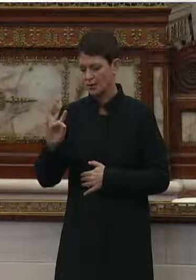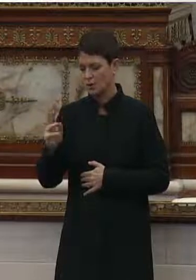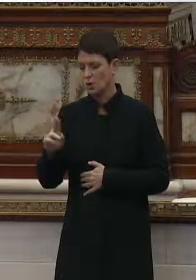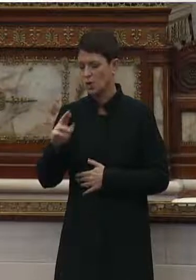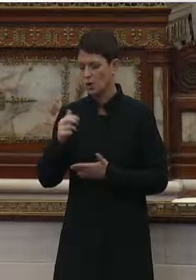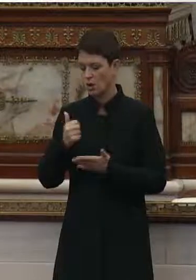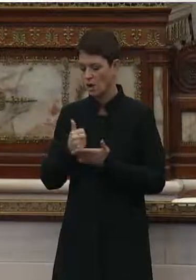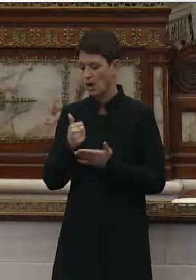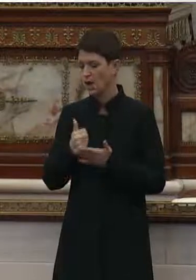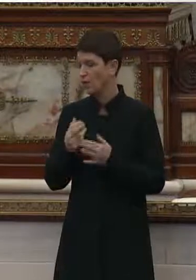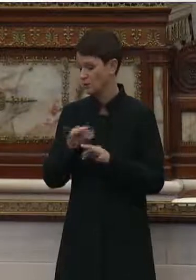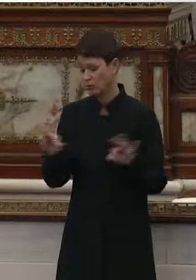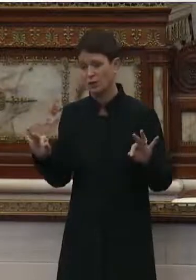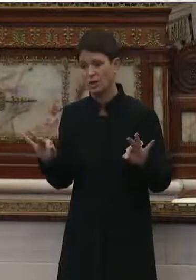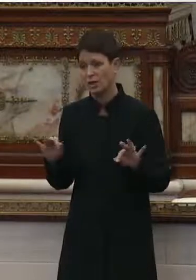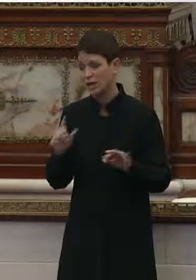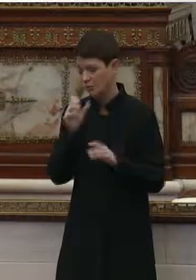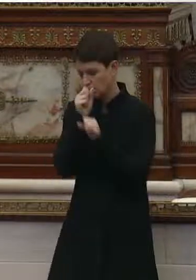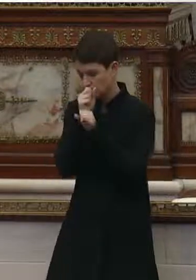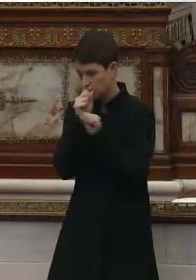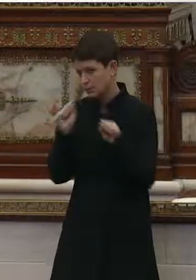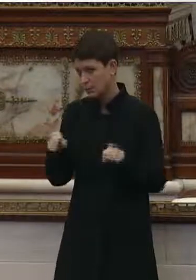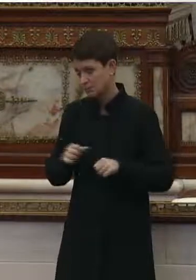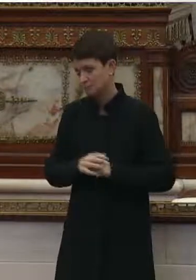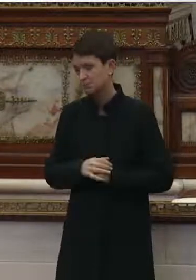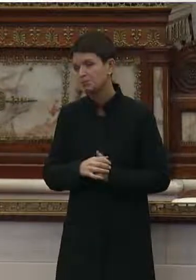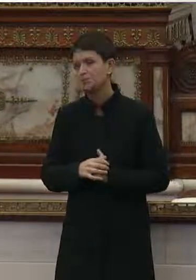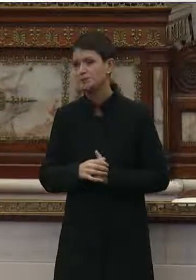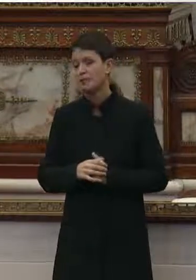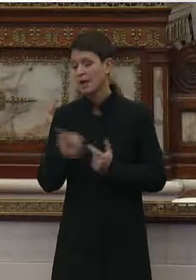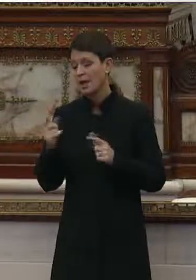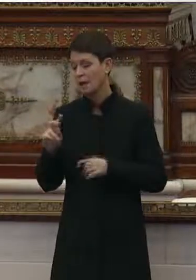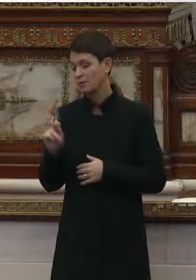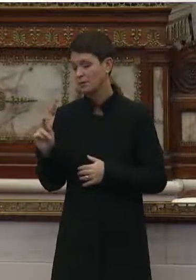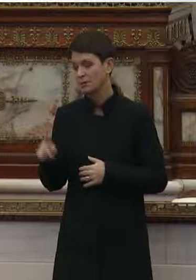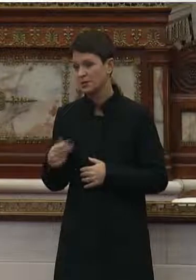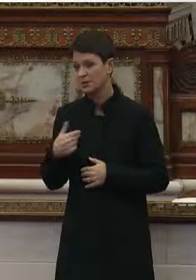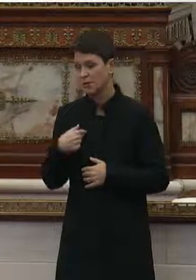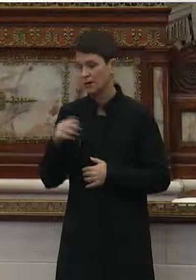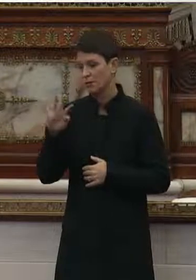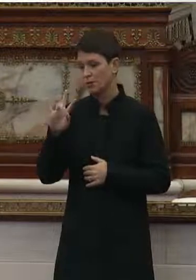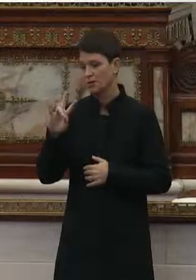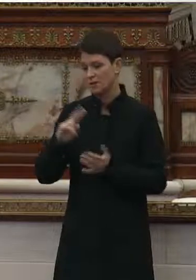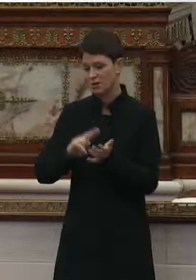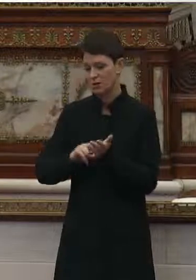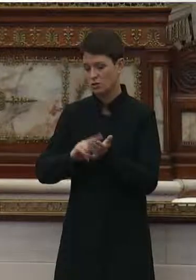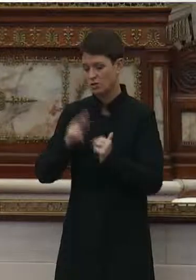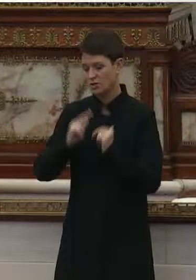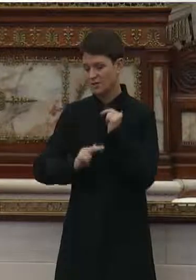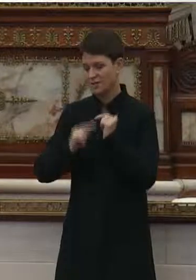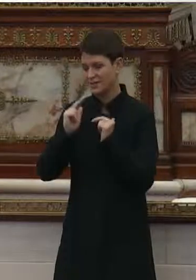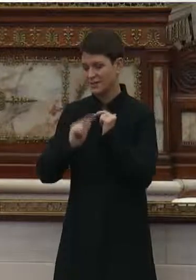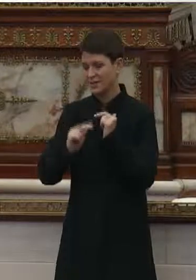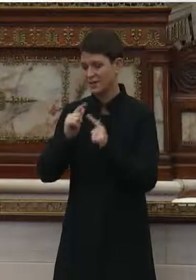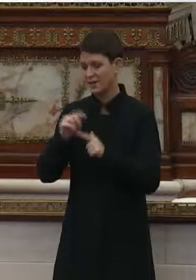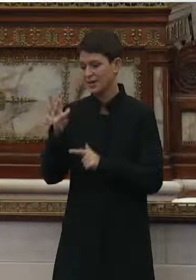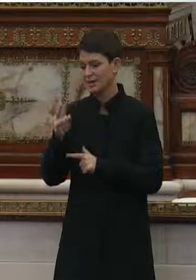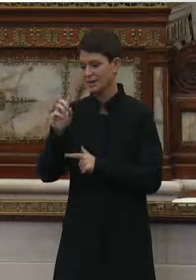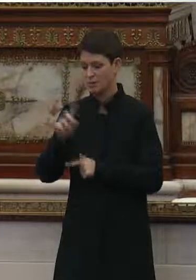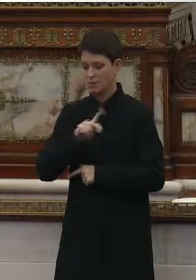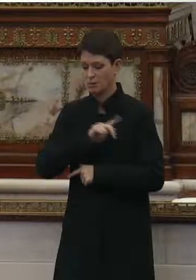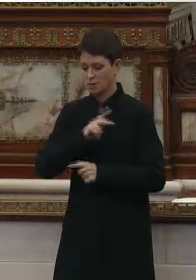or help is free and confidential. In Philadelphia, there are 47 nursing facilities and 61